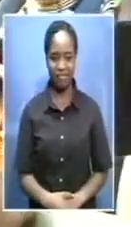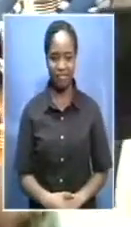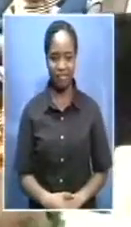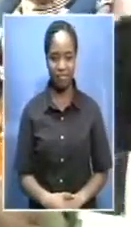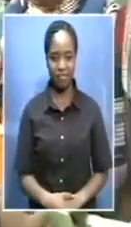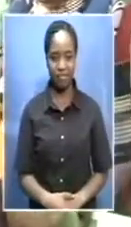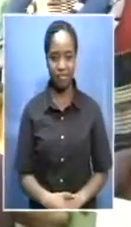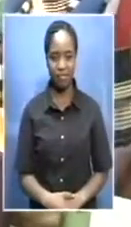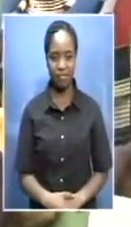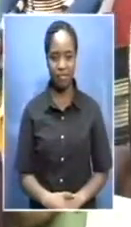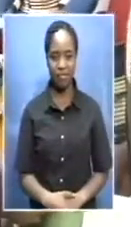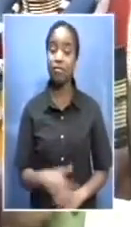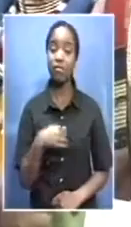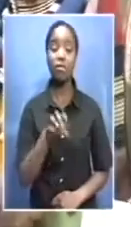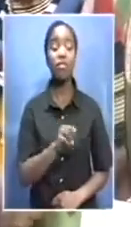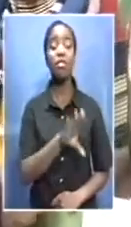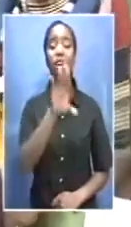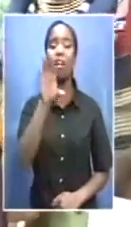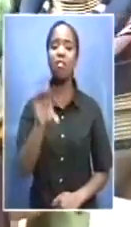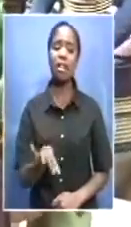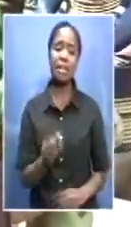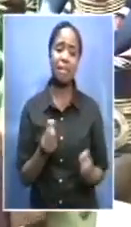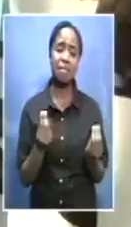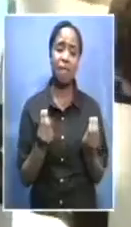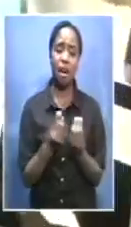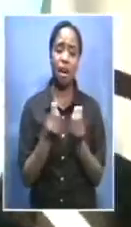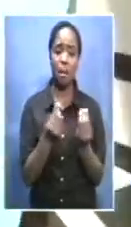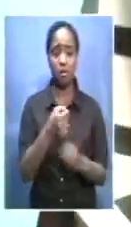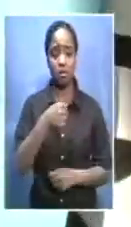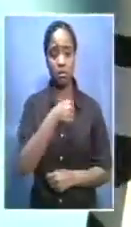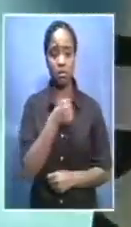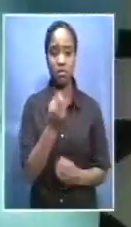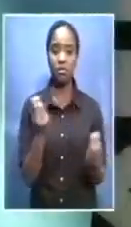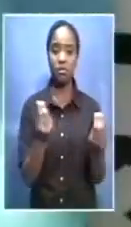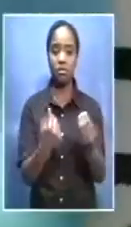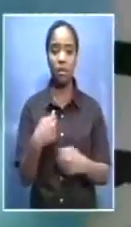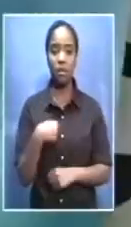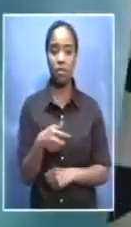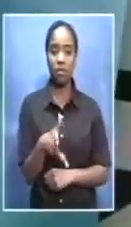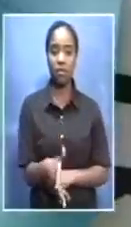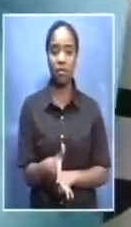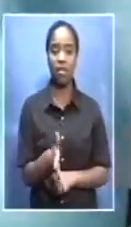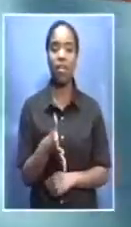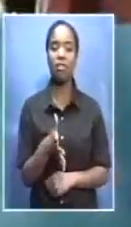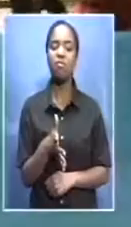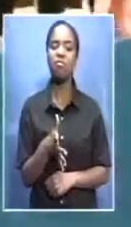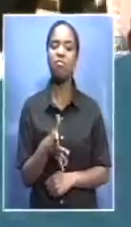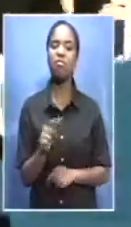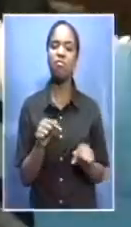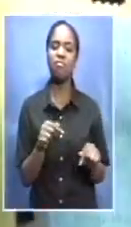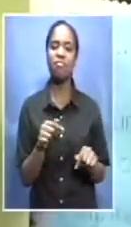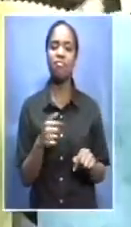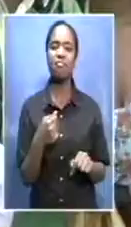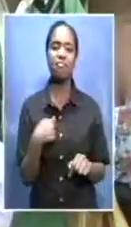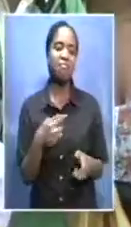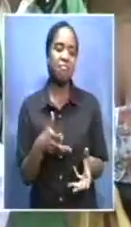children from ordinary South Africans to famous musicians I'm here to just come for